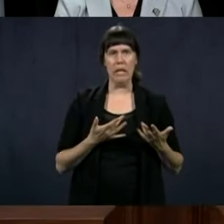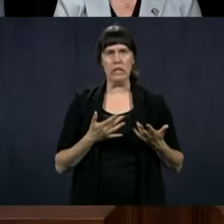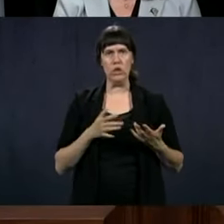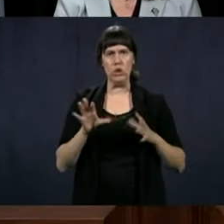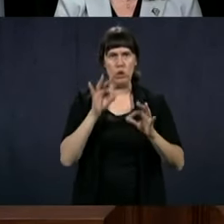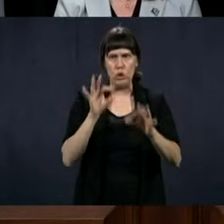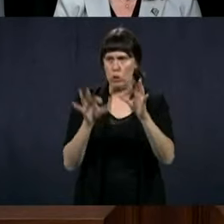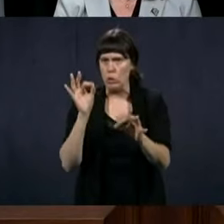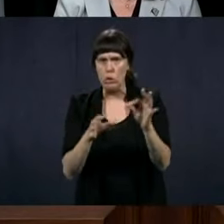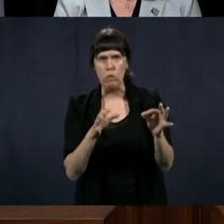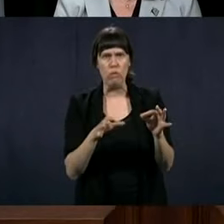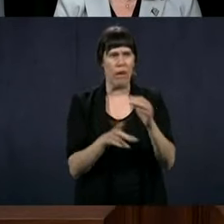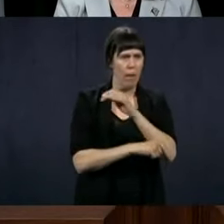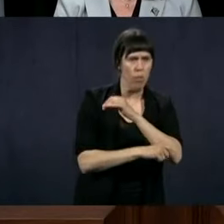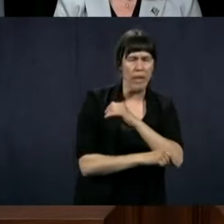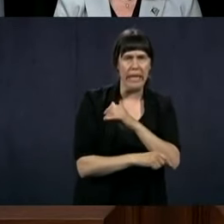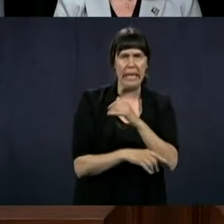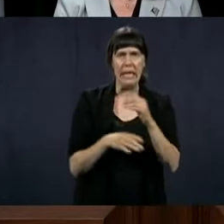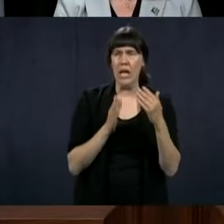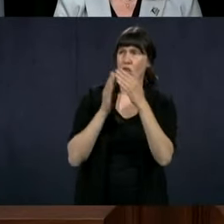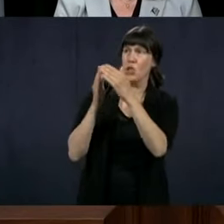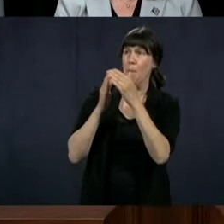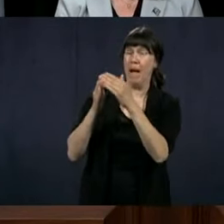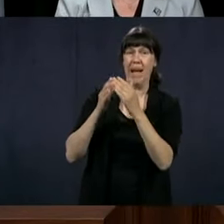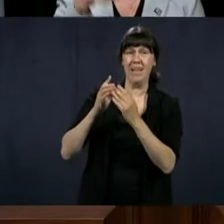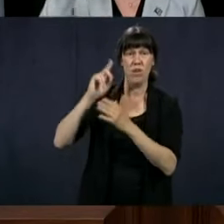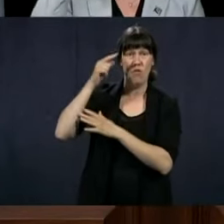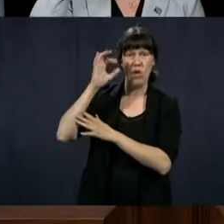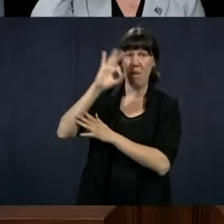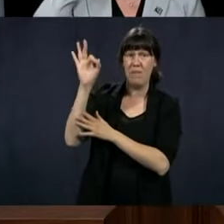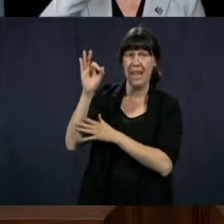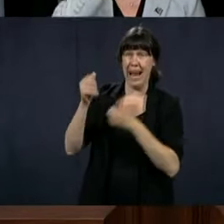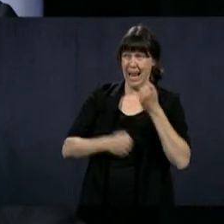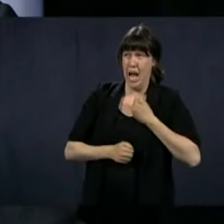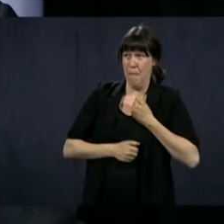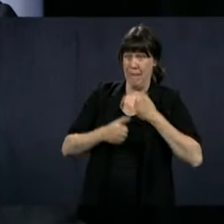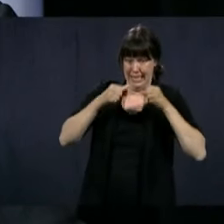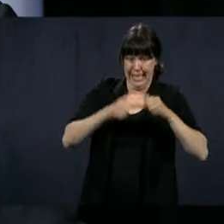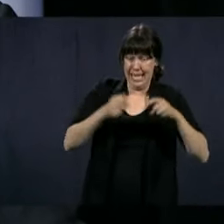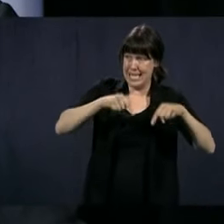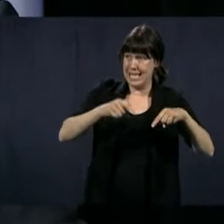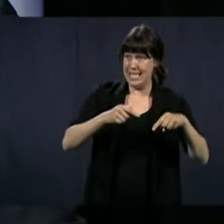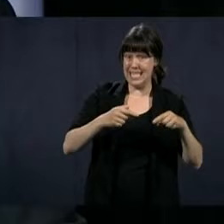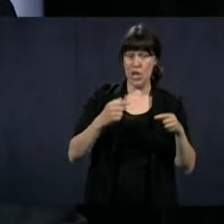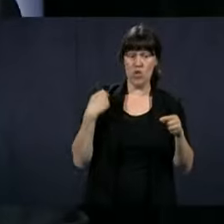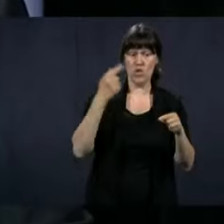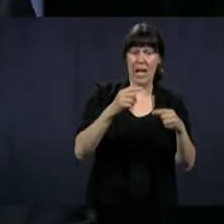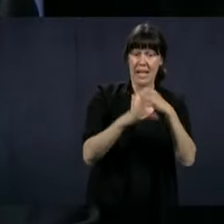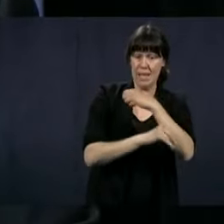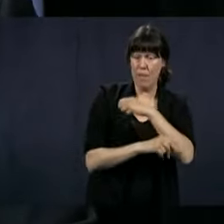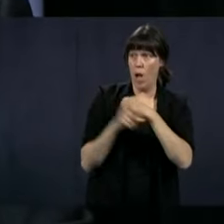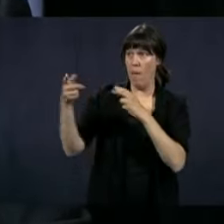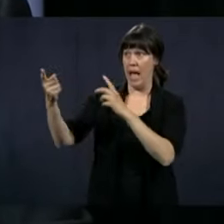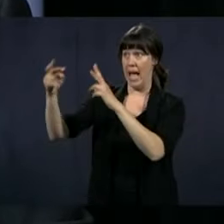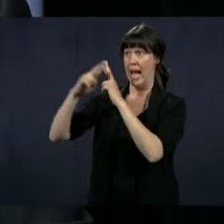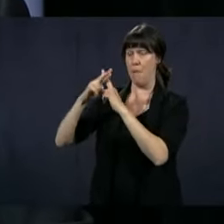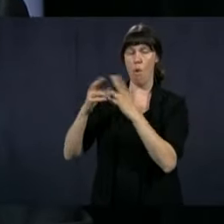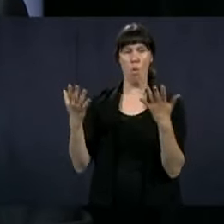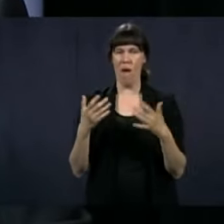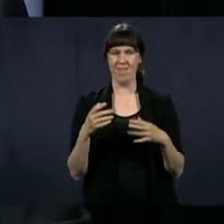that. And now the Army, you asked them to stay a few months and they said it's not going to be possible. Does that disappoint you somewhere,